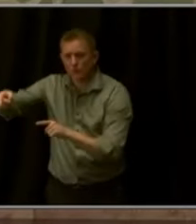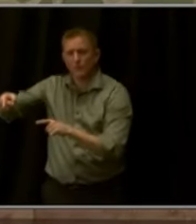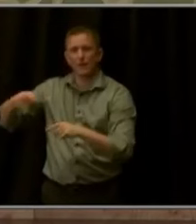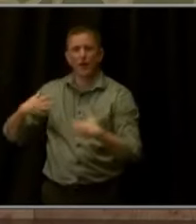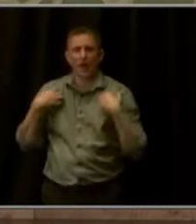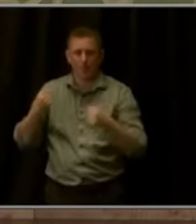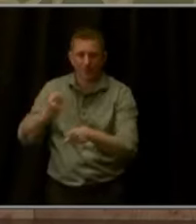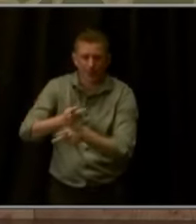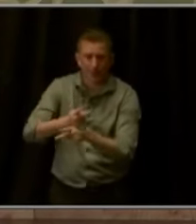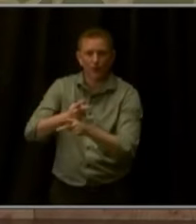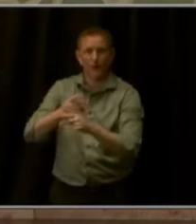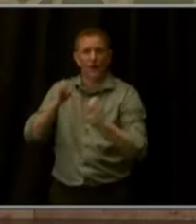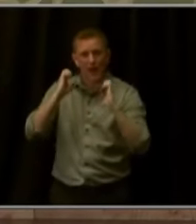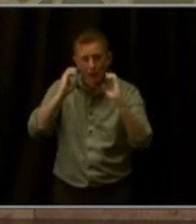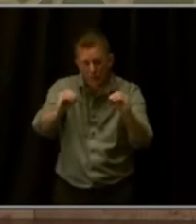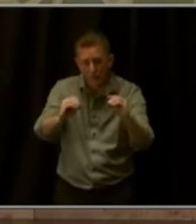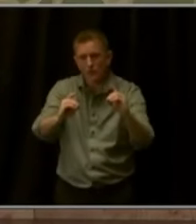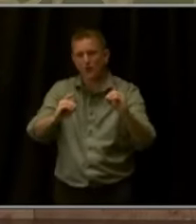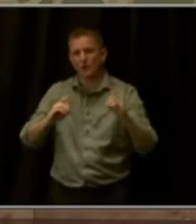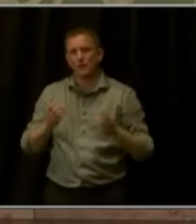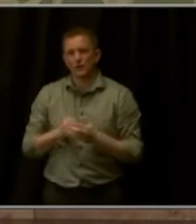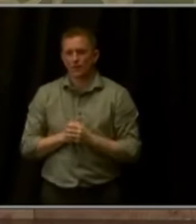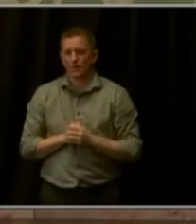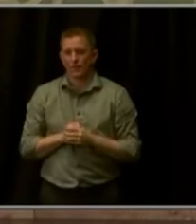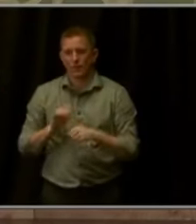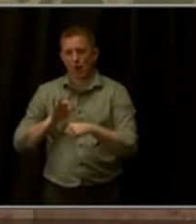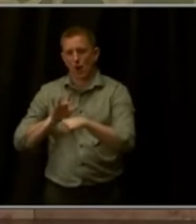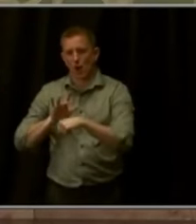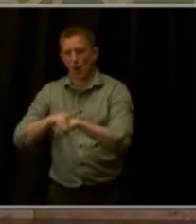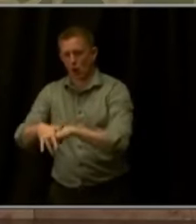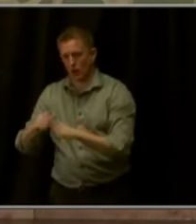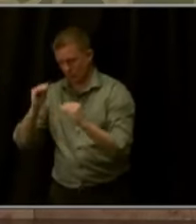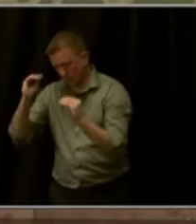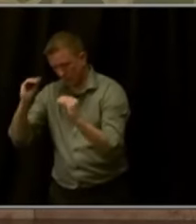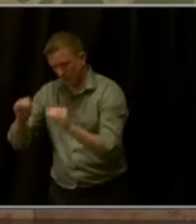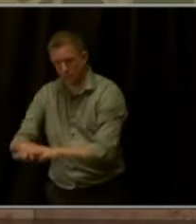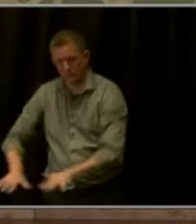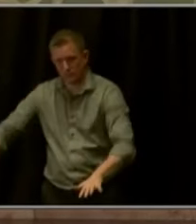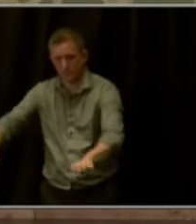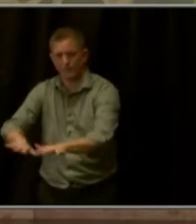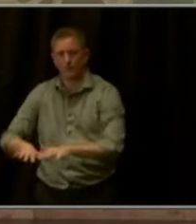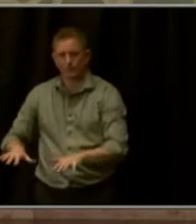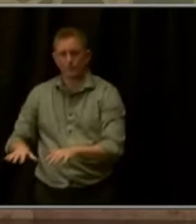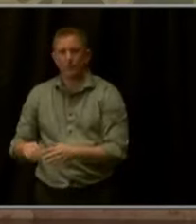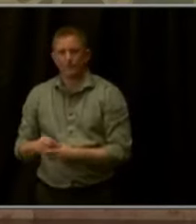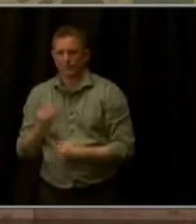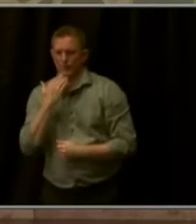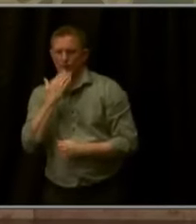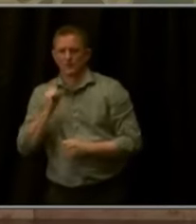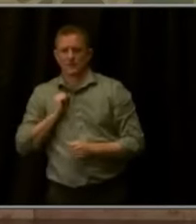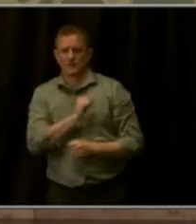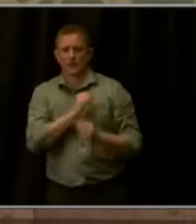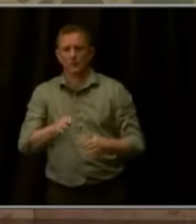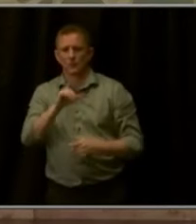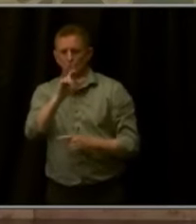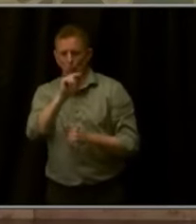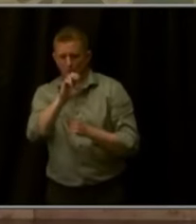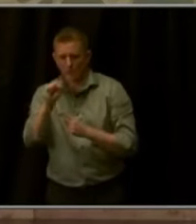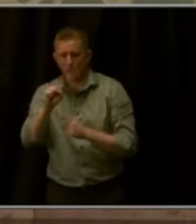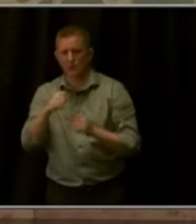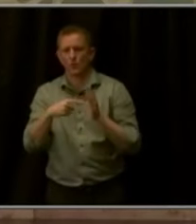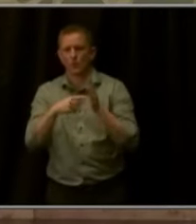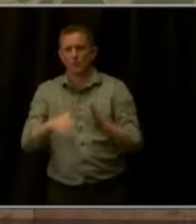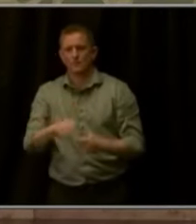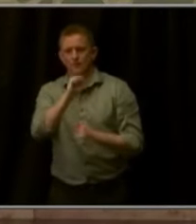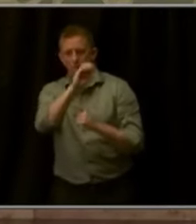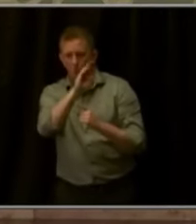childhood. But we're just getting started. And soon, with the work of Representative Lukens and Representative Soper and Senator Bridges, we